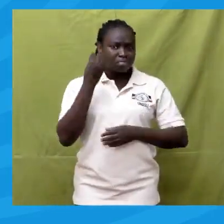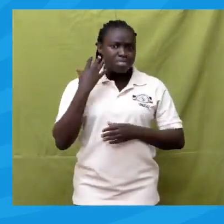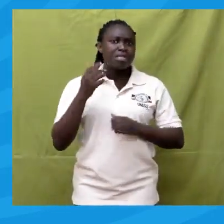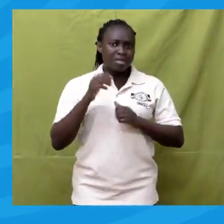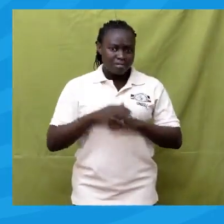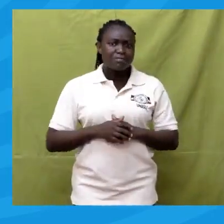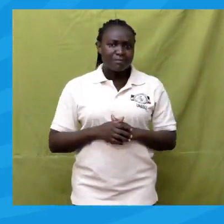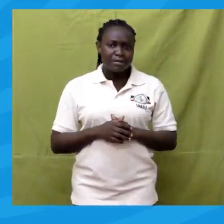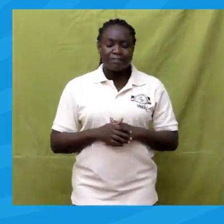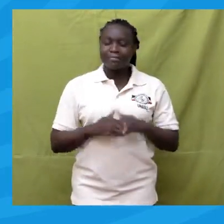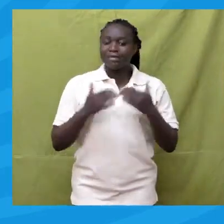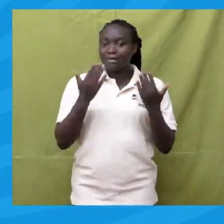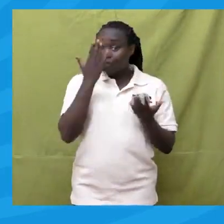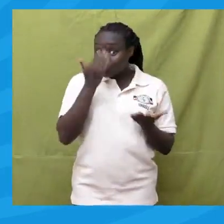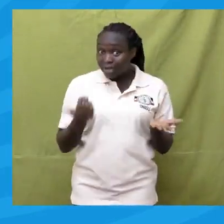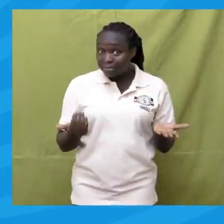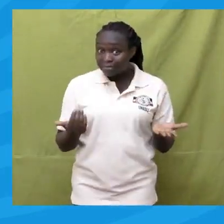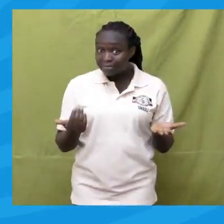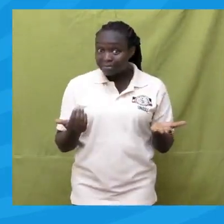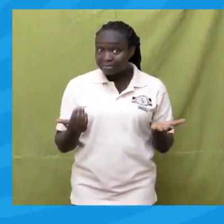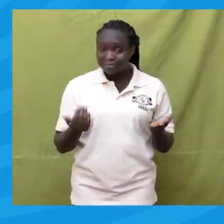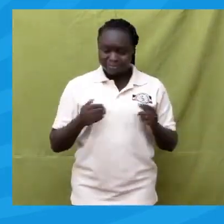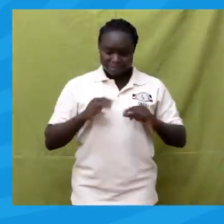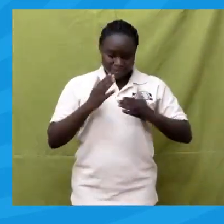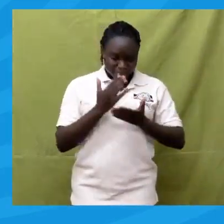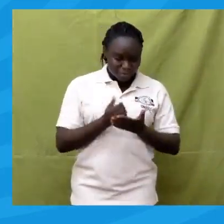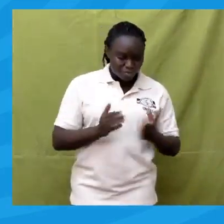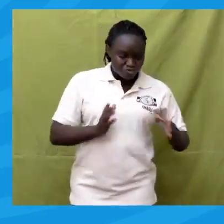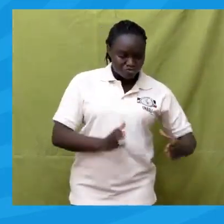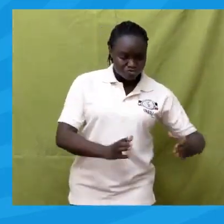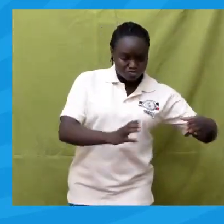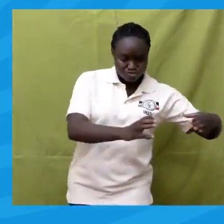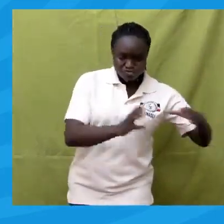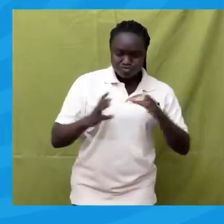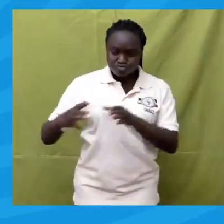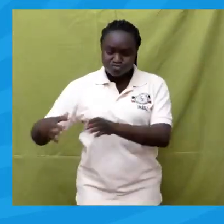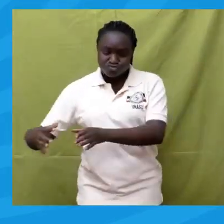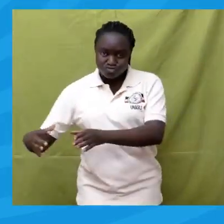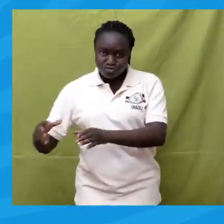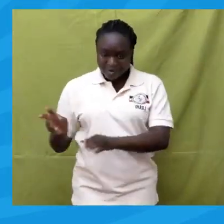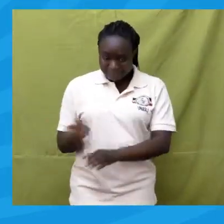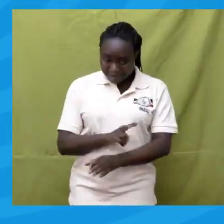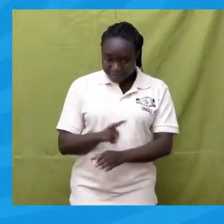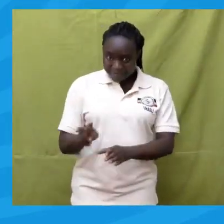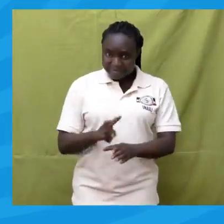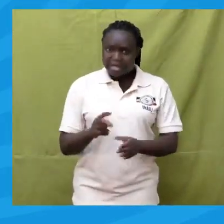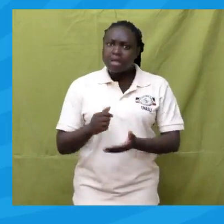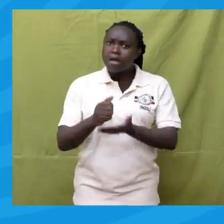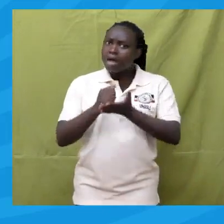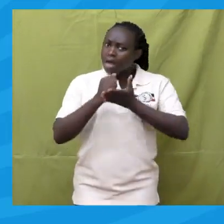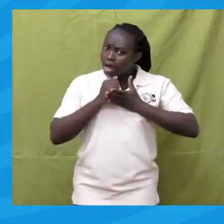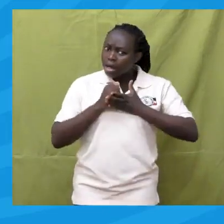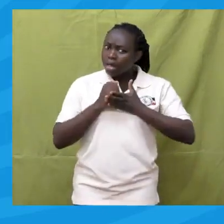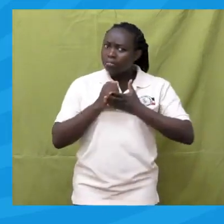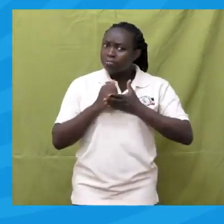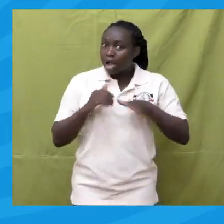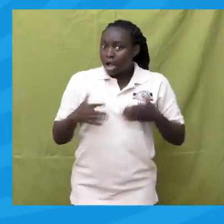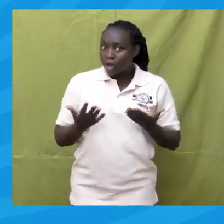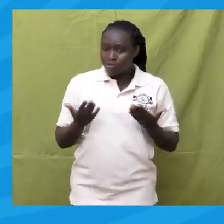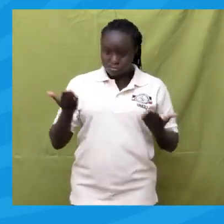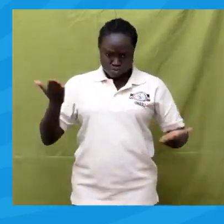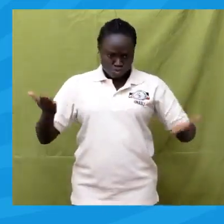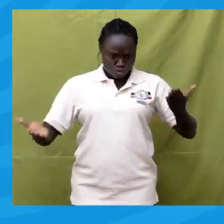This is because equivalent sets help us to compare objects.